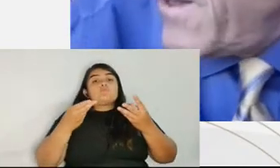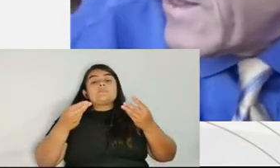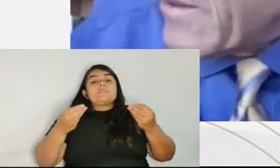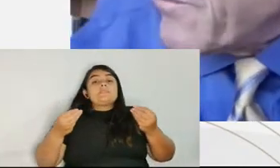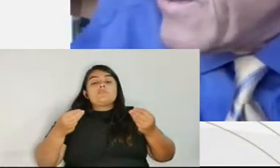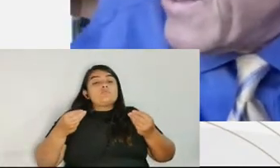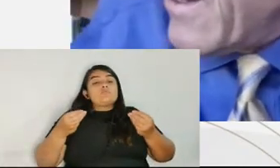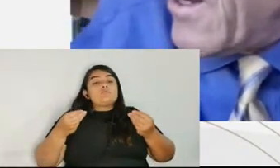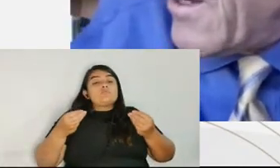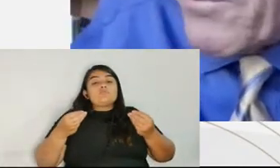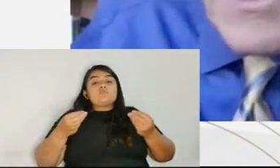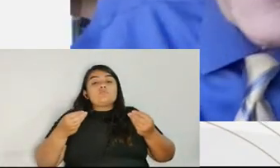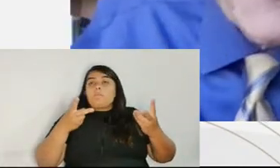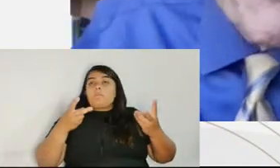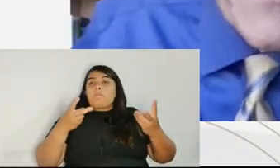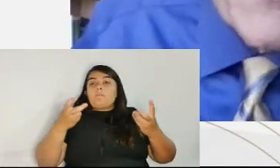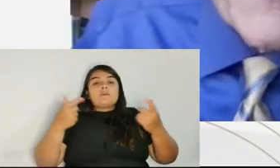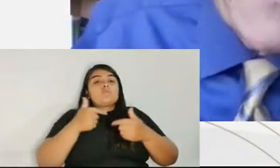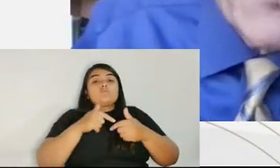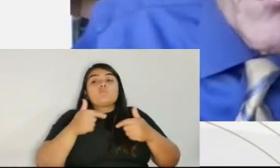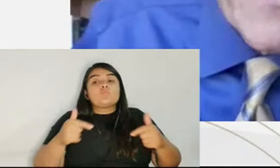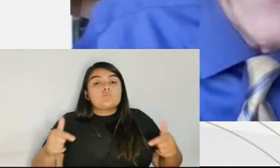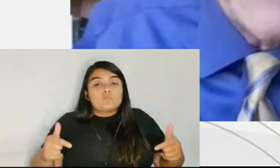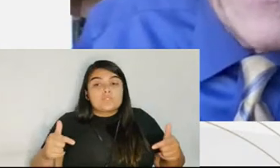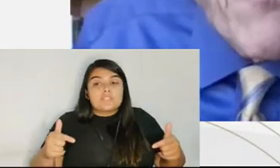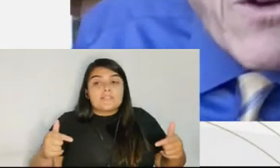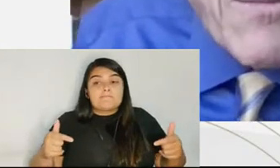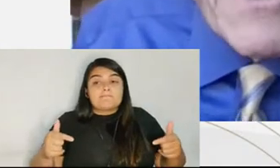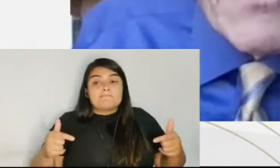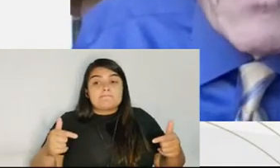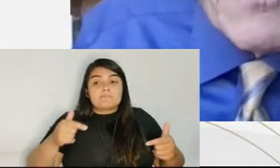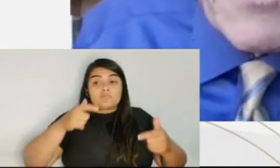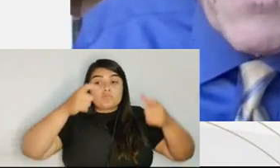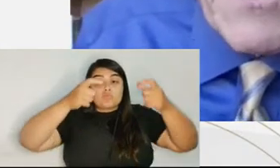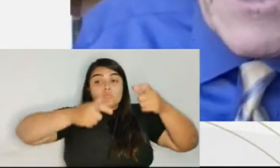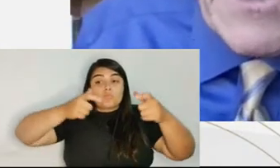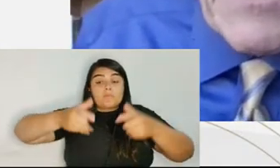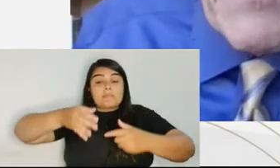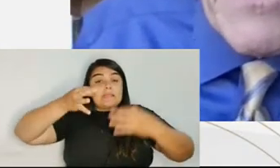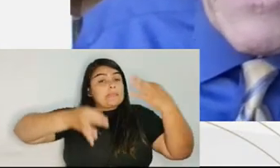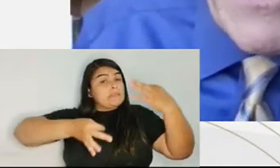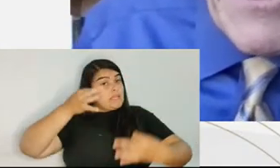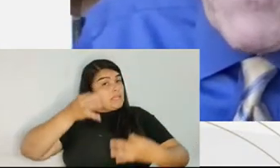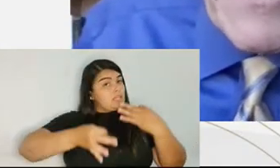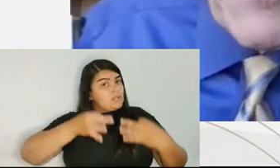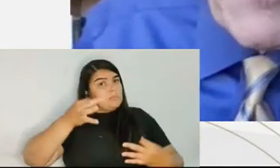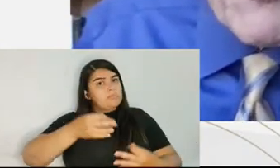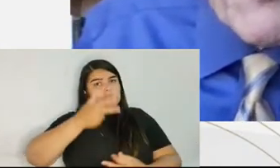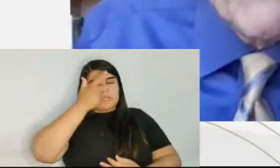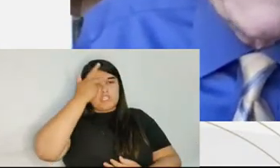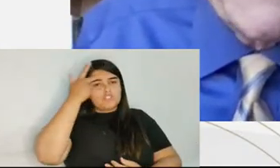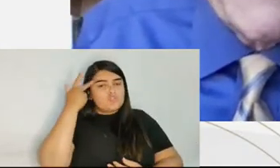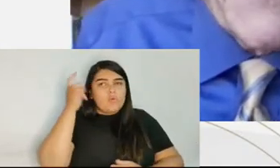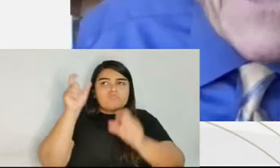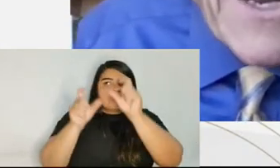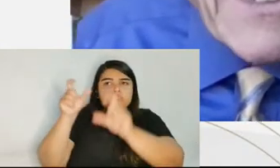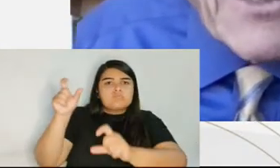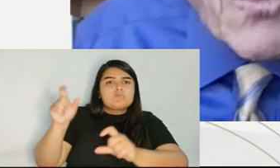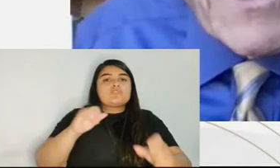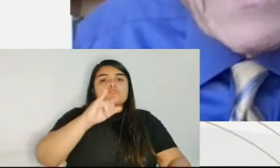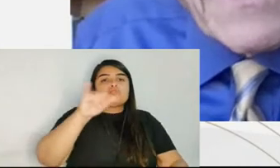but there weren't many. Because by 1928, everybody was in on the game. In the early